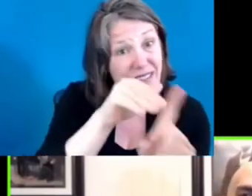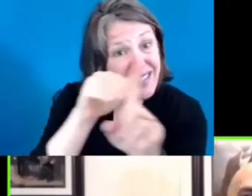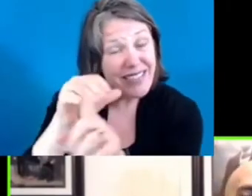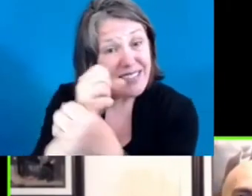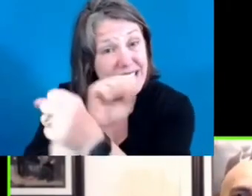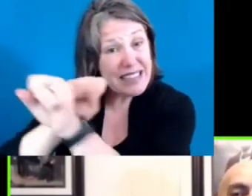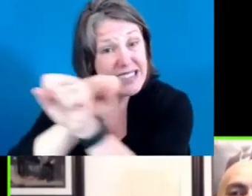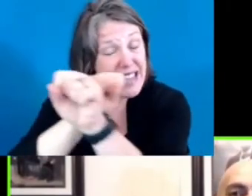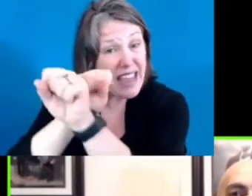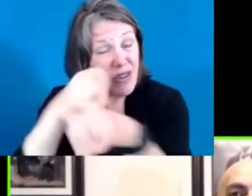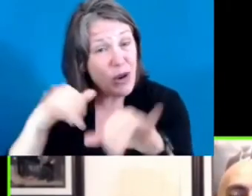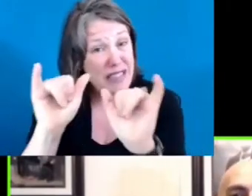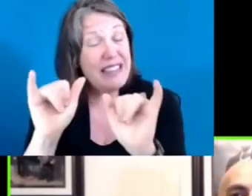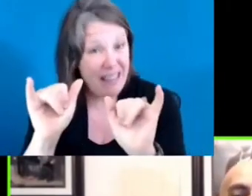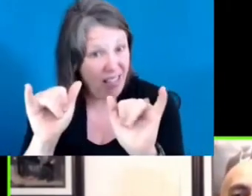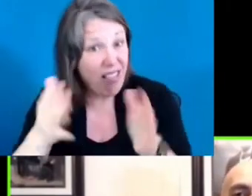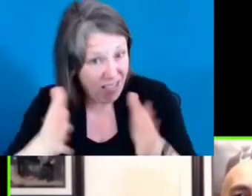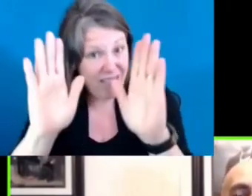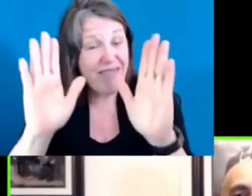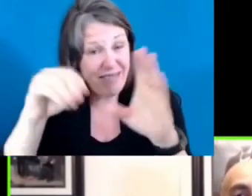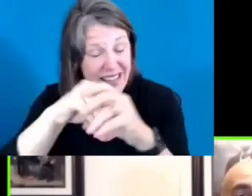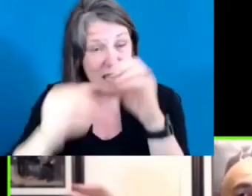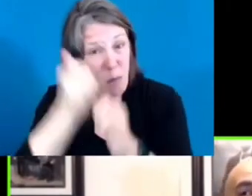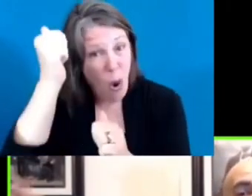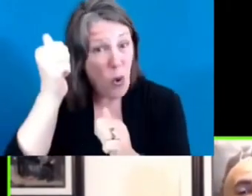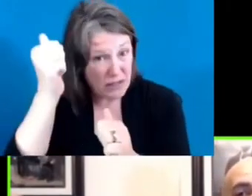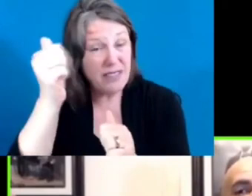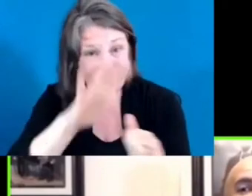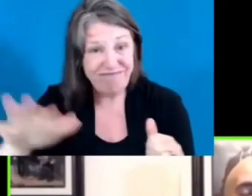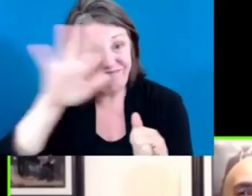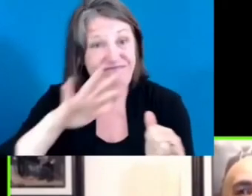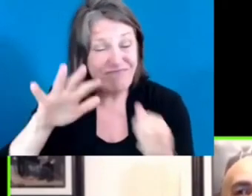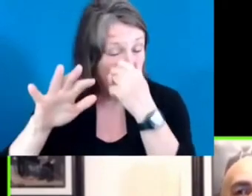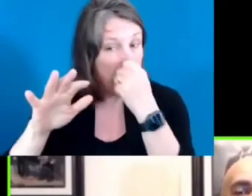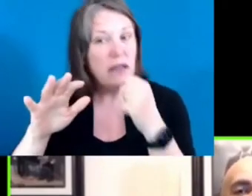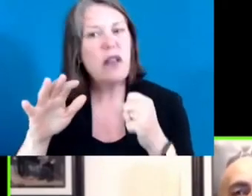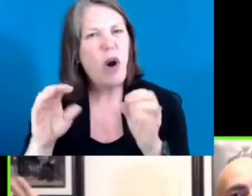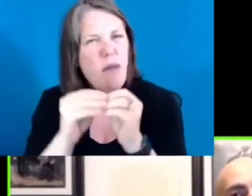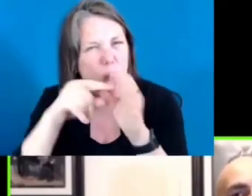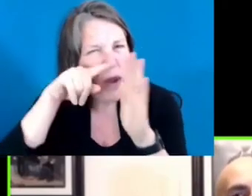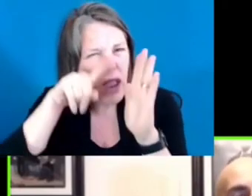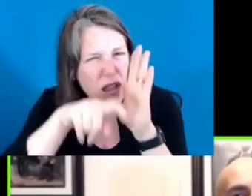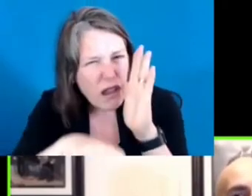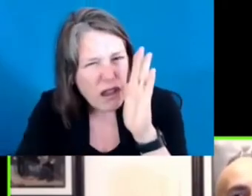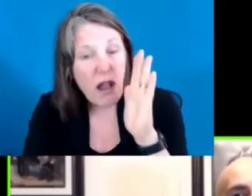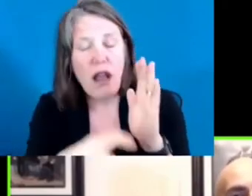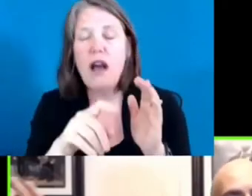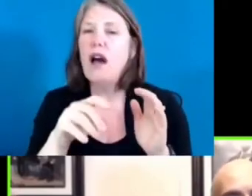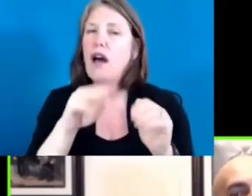deeper we dug into this, the more we realized that Minnesota education system today is performing